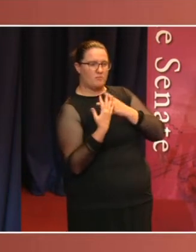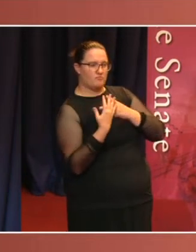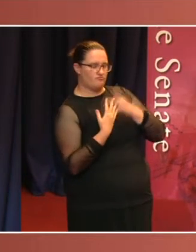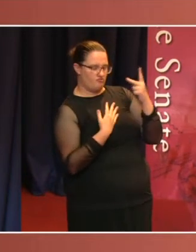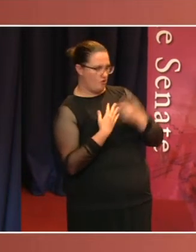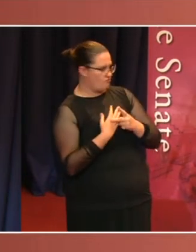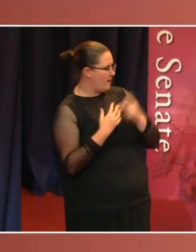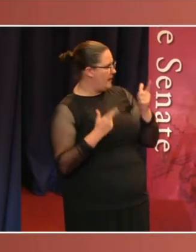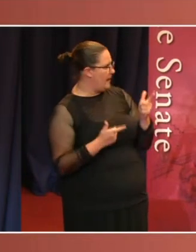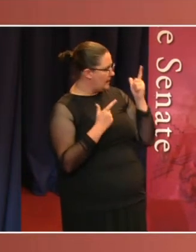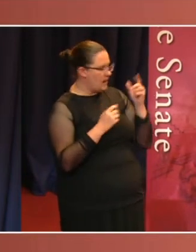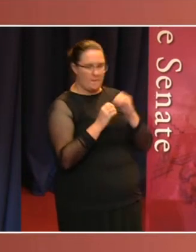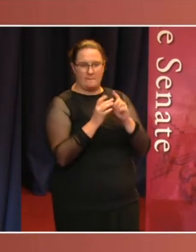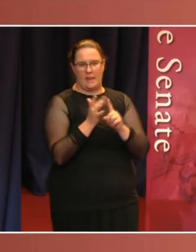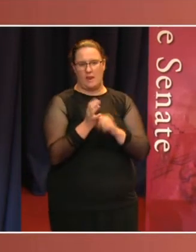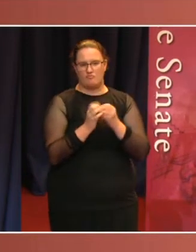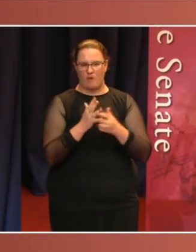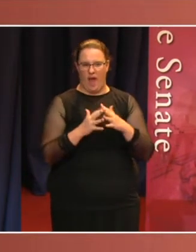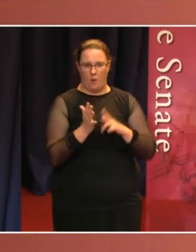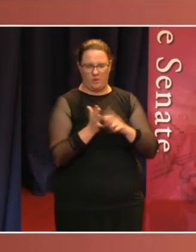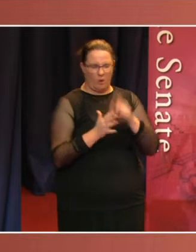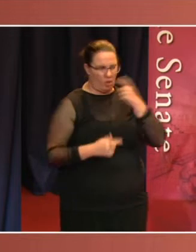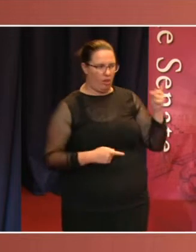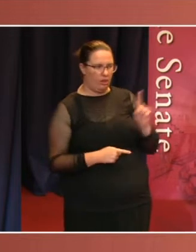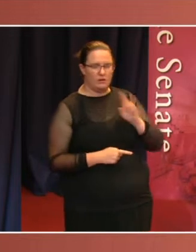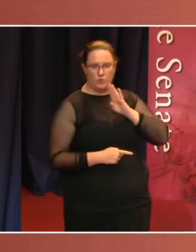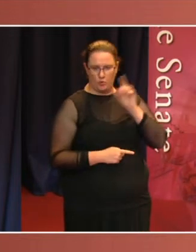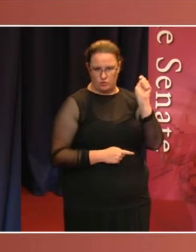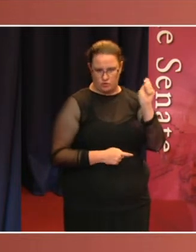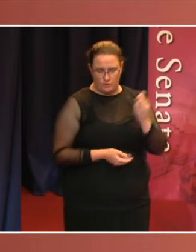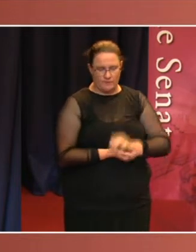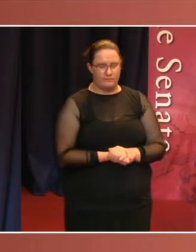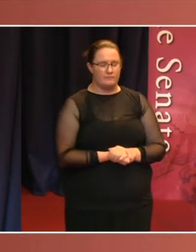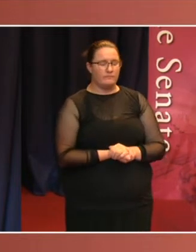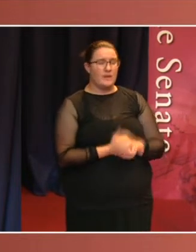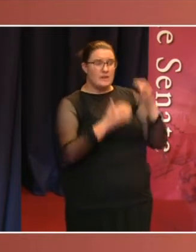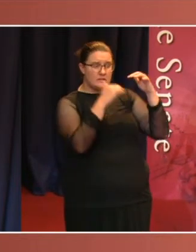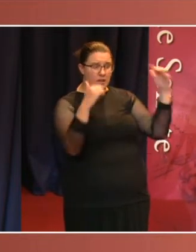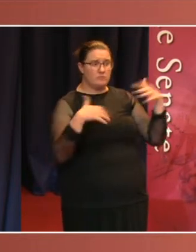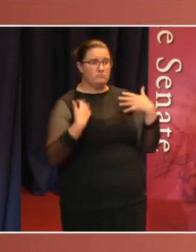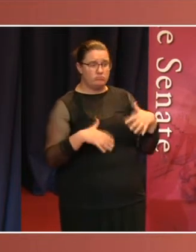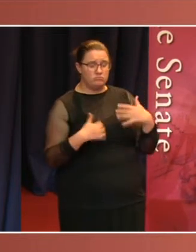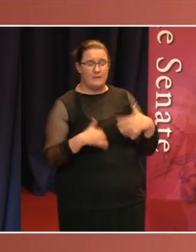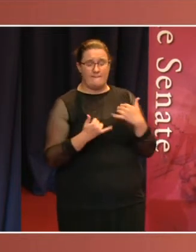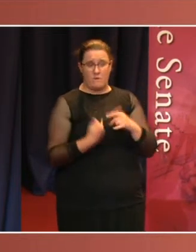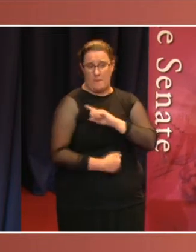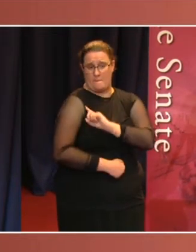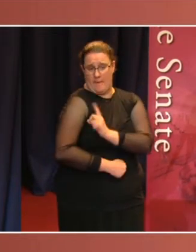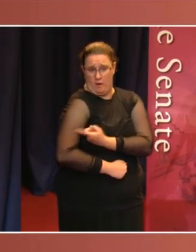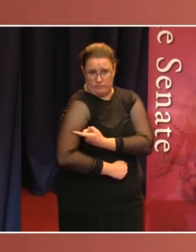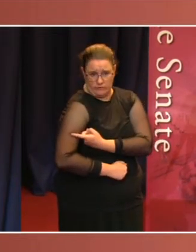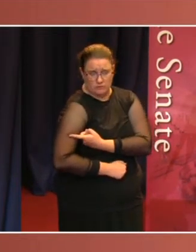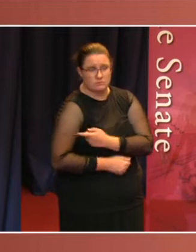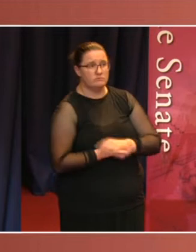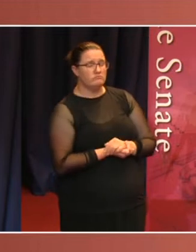hear a bit more from in a moment. The paper finds that the Senate is a unique, powerful legislative body, but